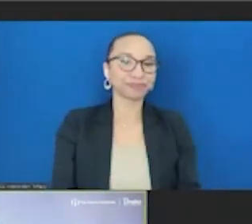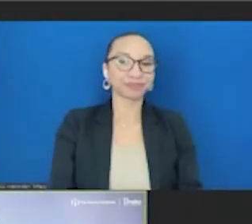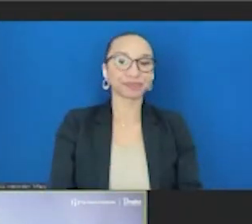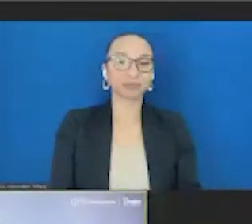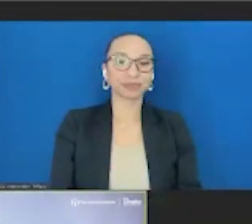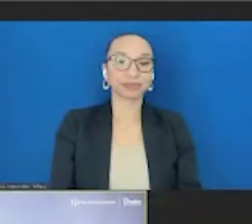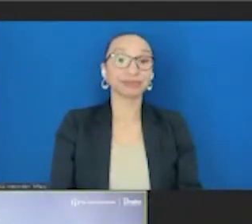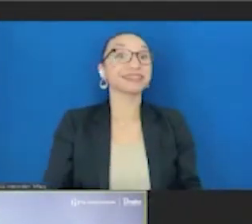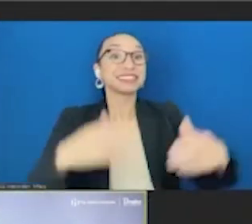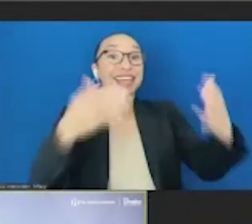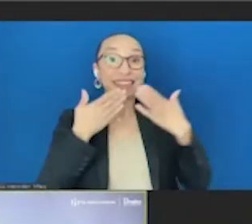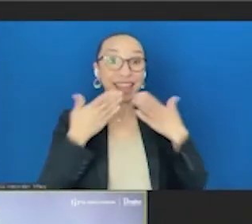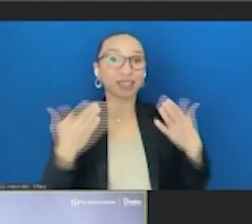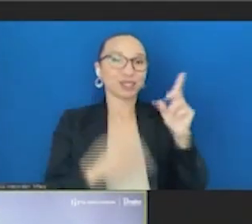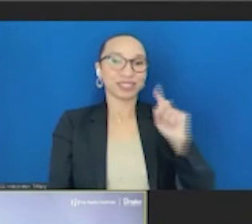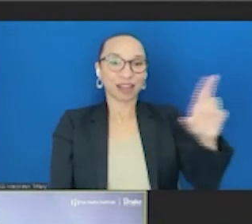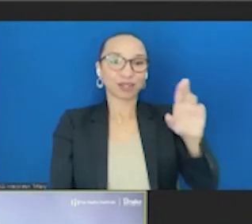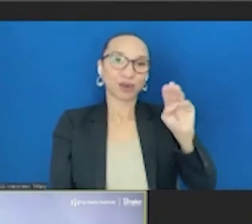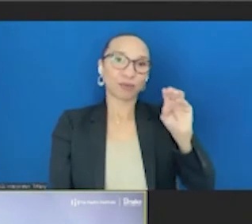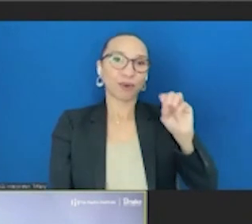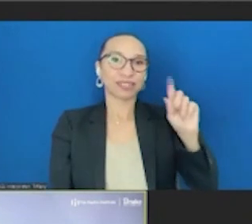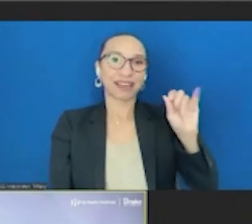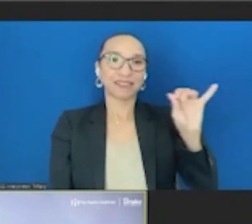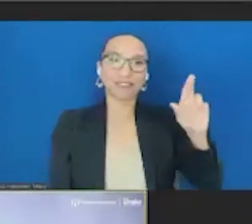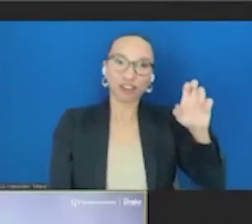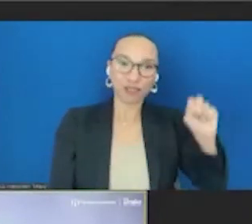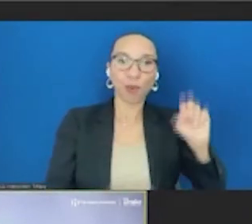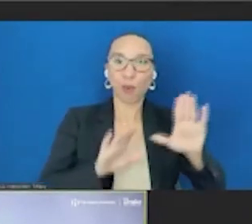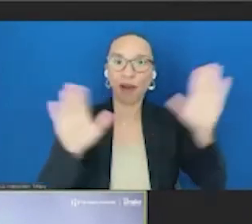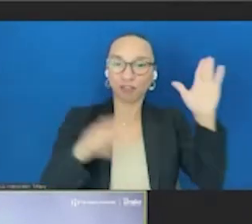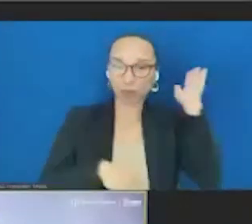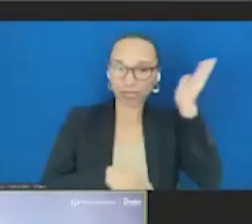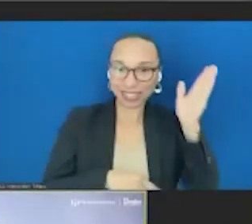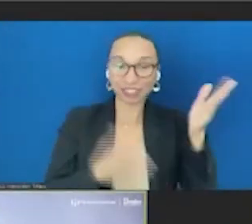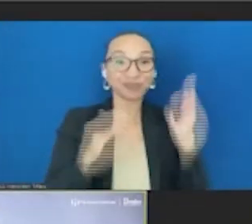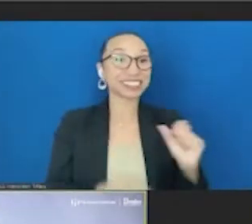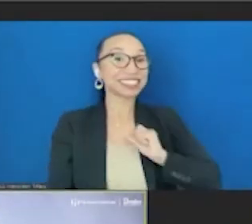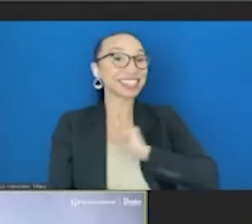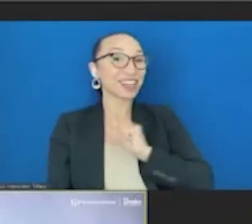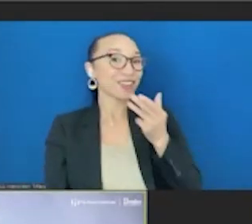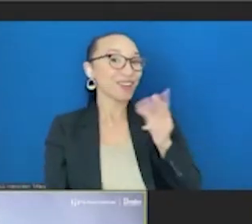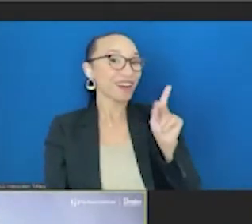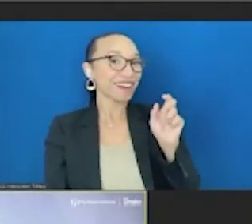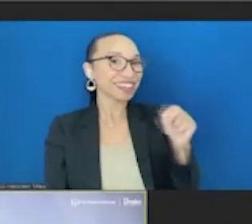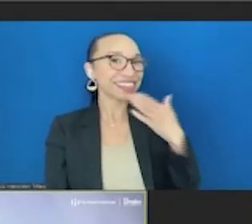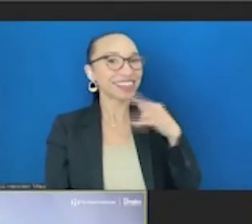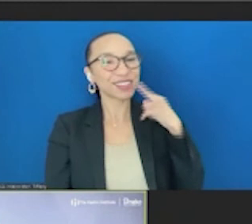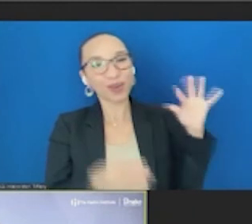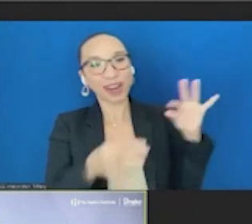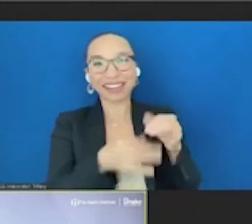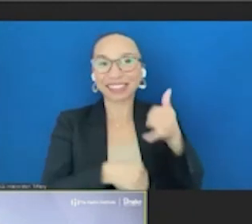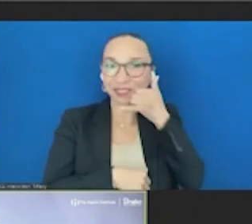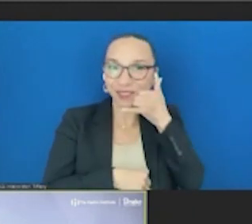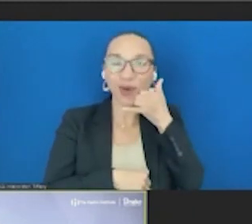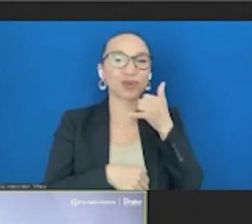wonderful presentation and joining us today. And thank you, Senator Harkin, for joining us over the phone. It was great to have you two leaders both here